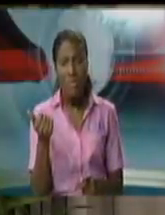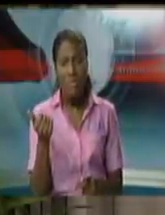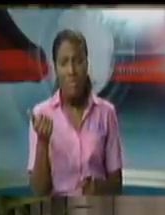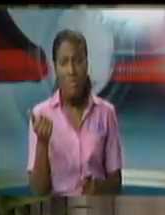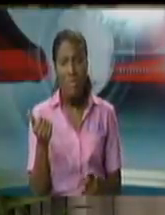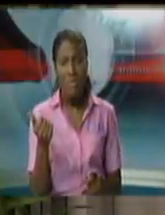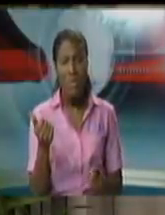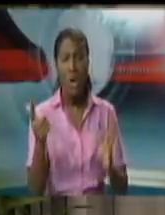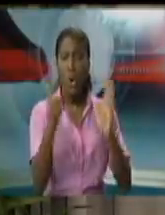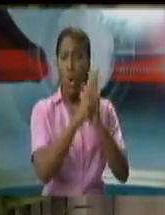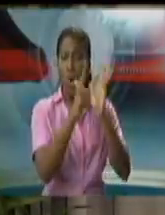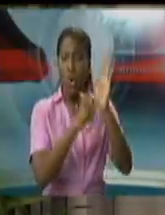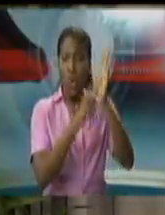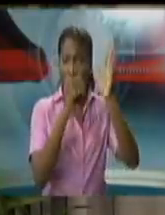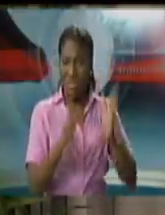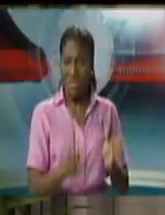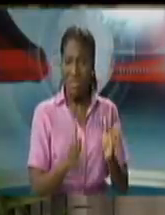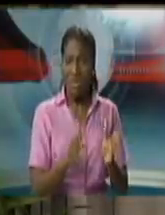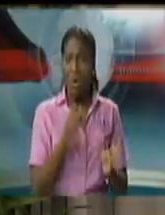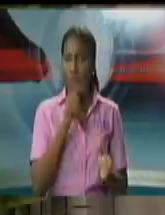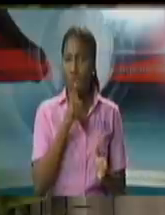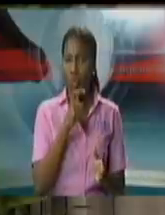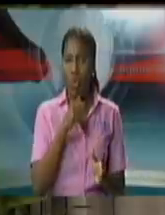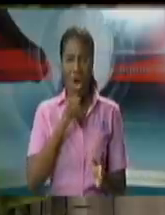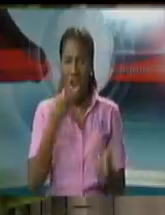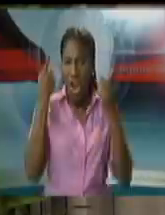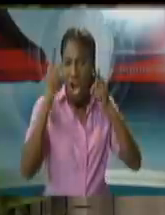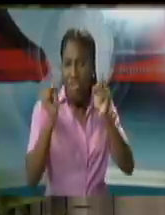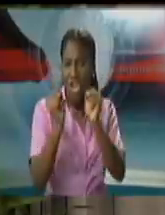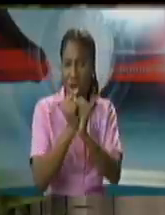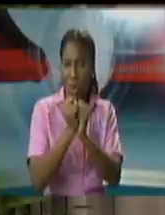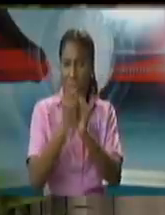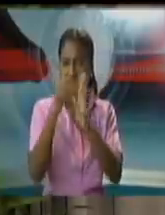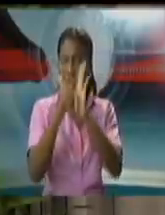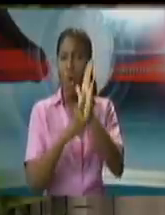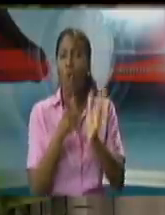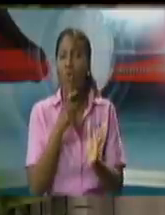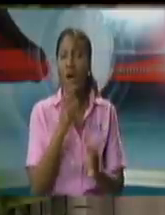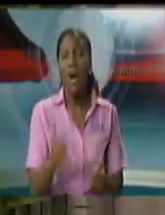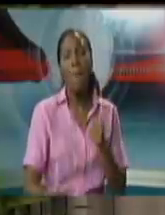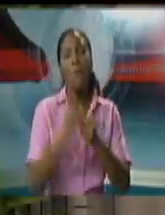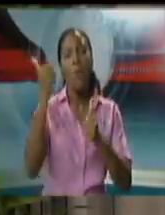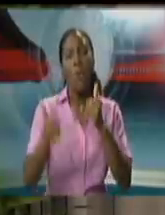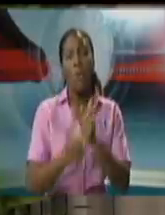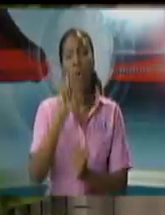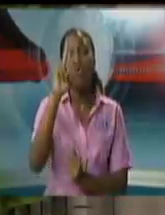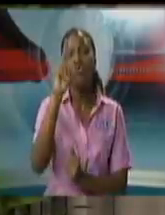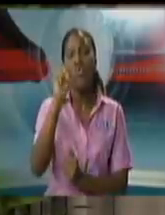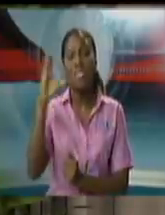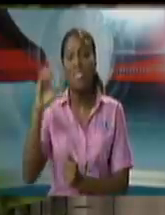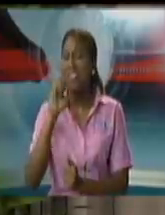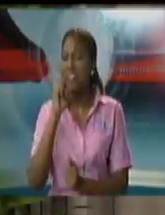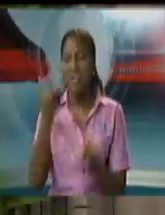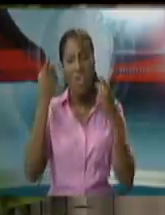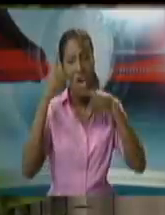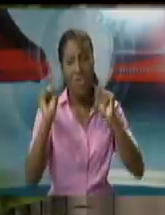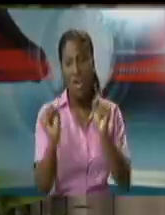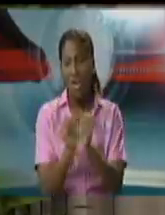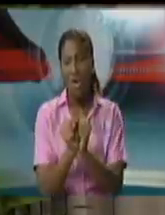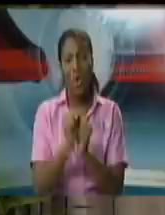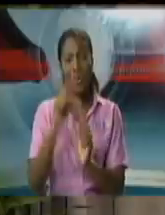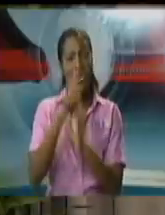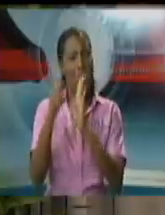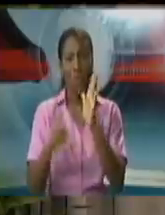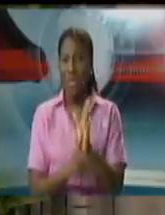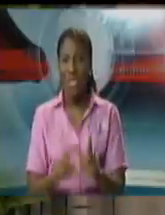only opposition members, in particular, Mr. Anand Ramlogan and Mr. Gerald Ramdean. They have approached the court in a number